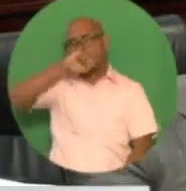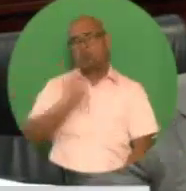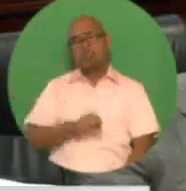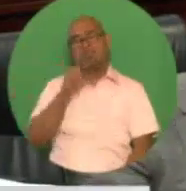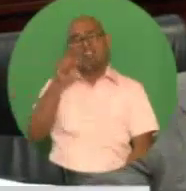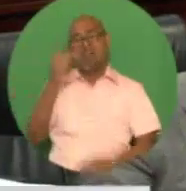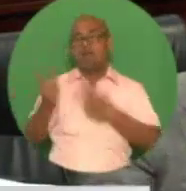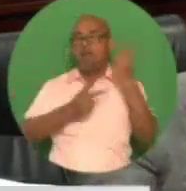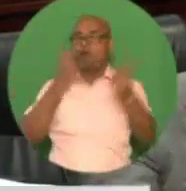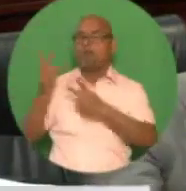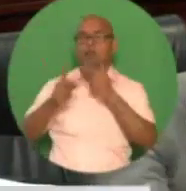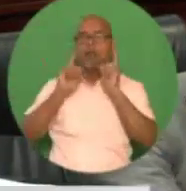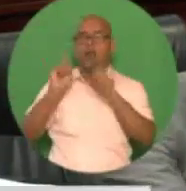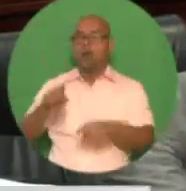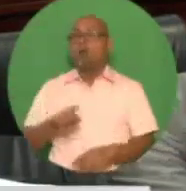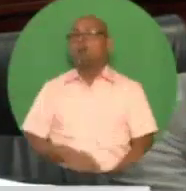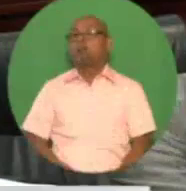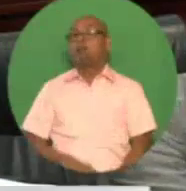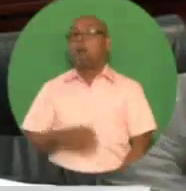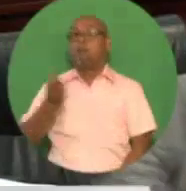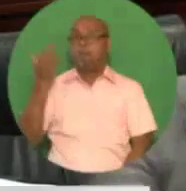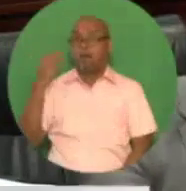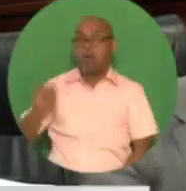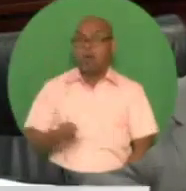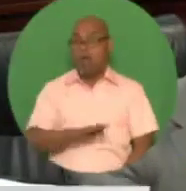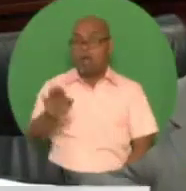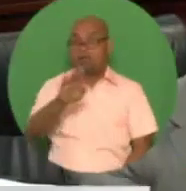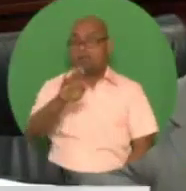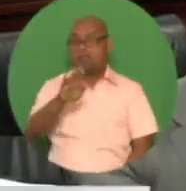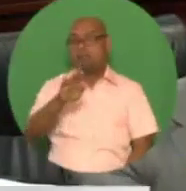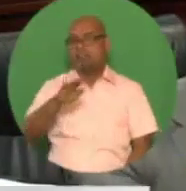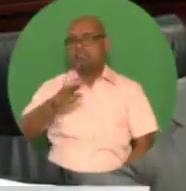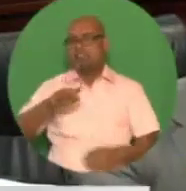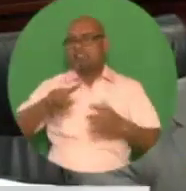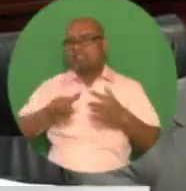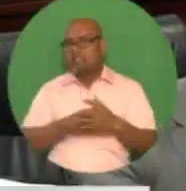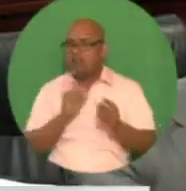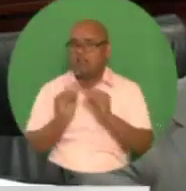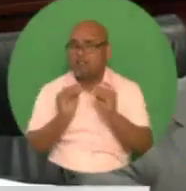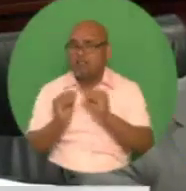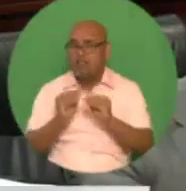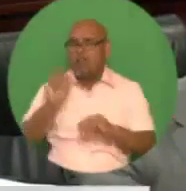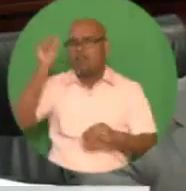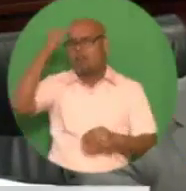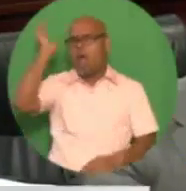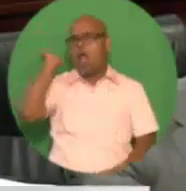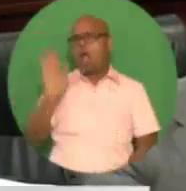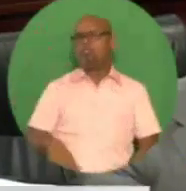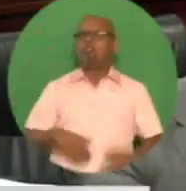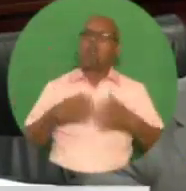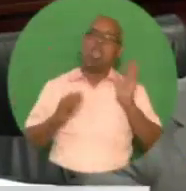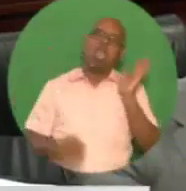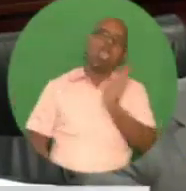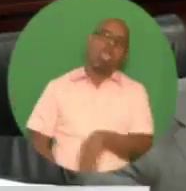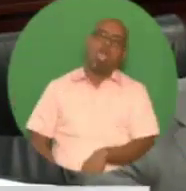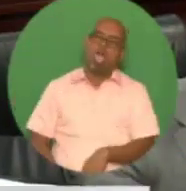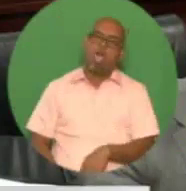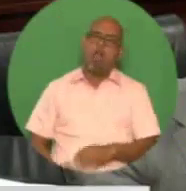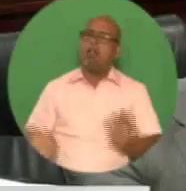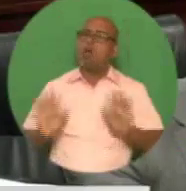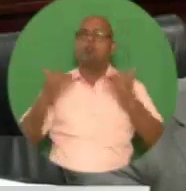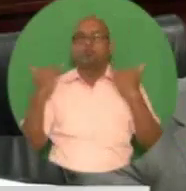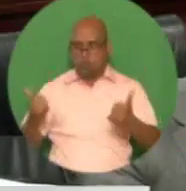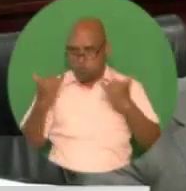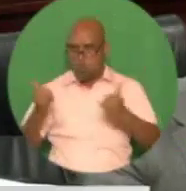After the project was left virtually abandoned by the previous government, the main road alongside the beach has now been widened and upgraded,